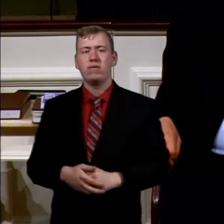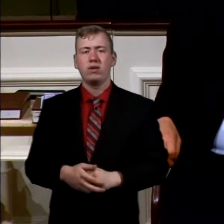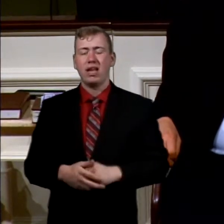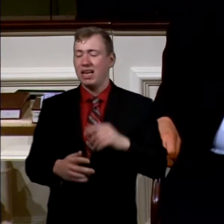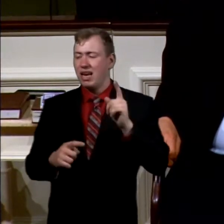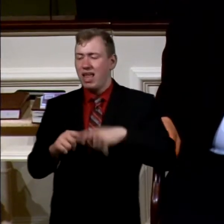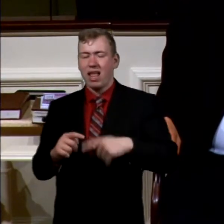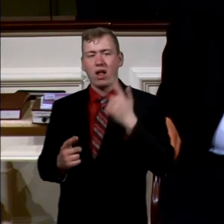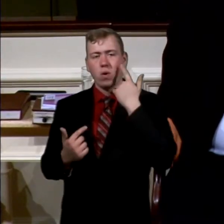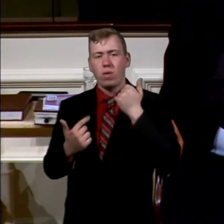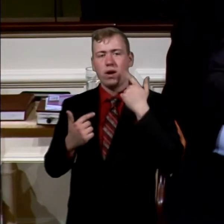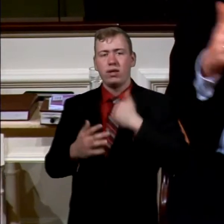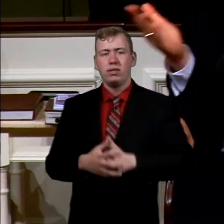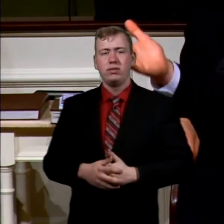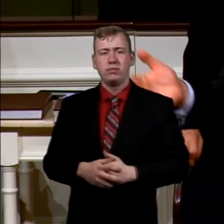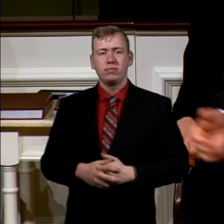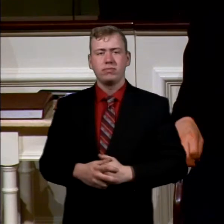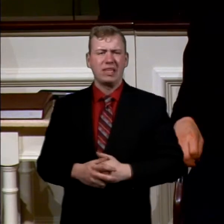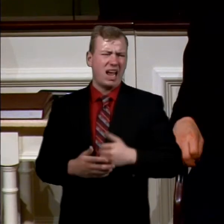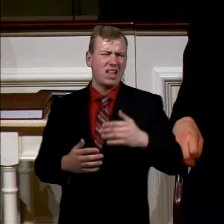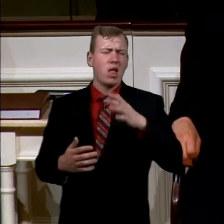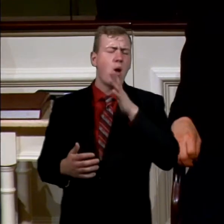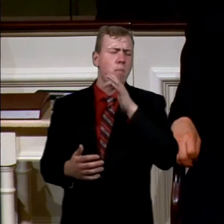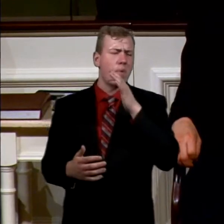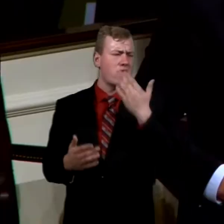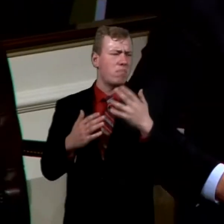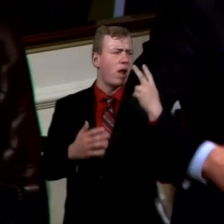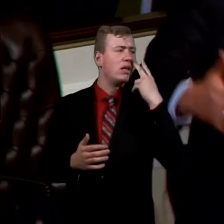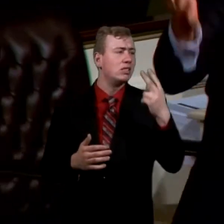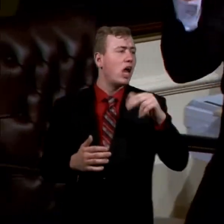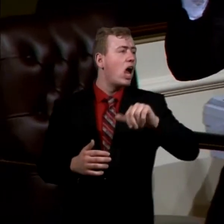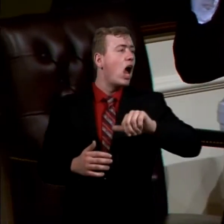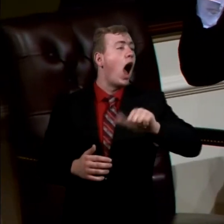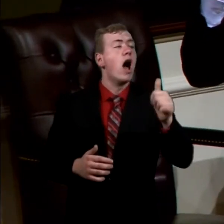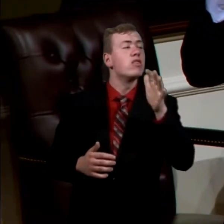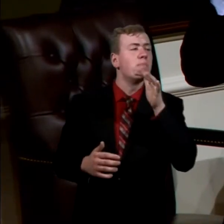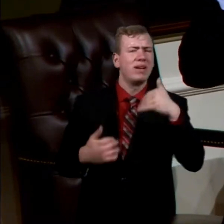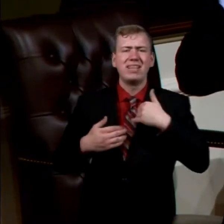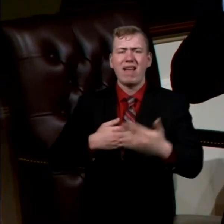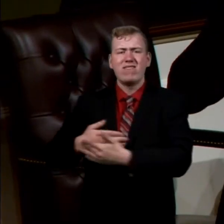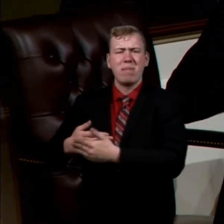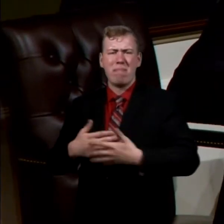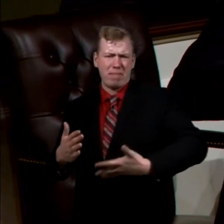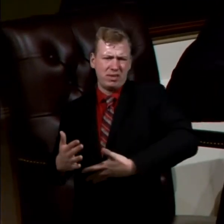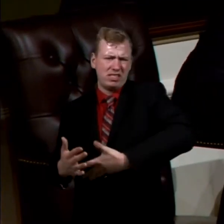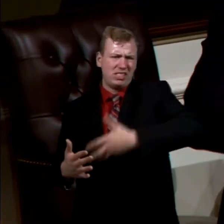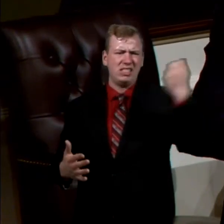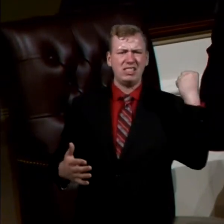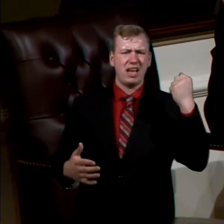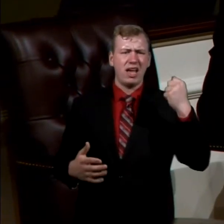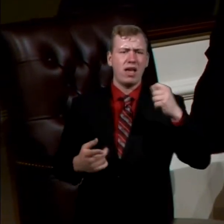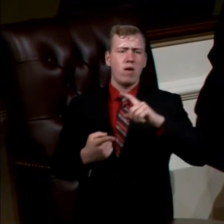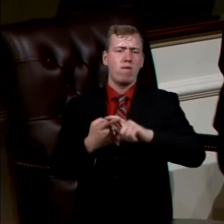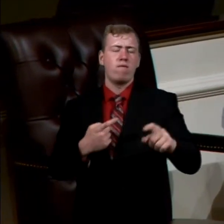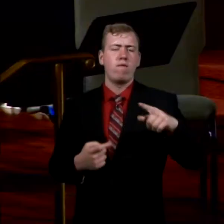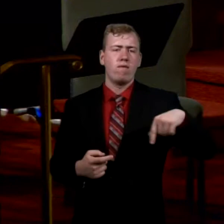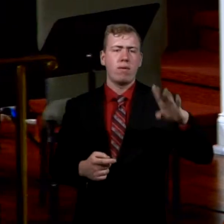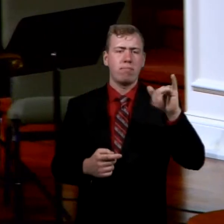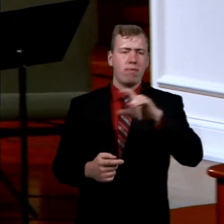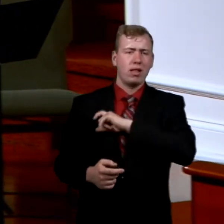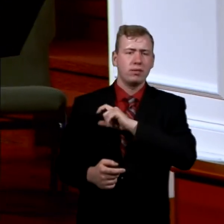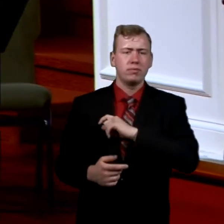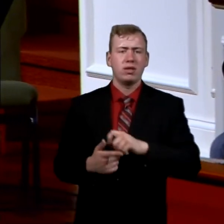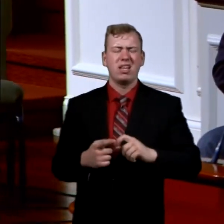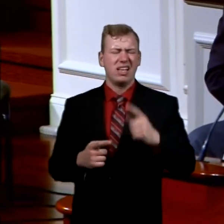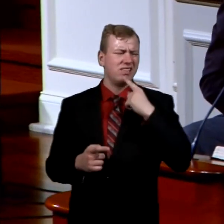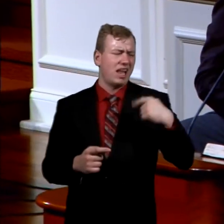get it. I've seen. And she probably saw other mothers get their babies yanked out of their arms. And the police came and taken them away. And she said, I